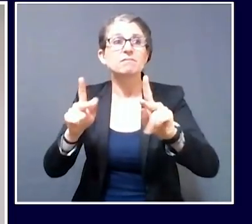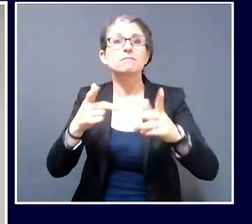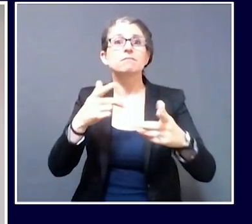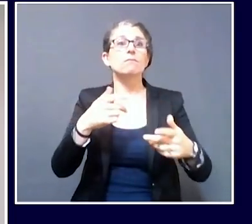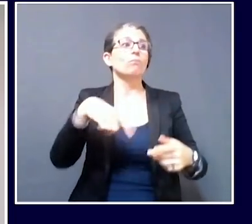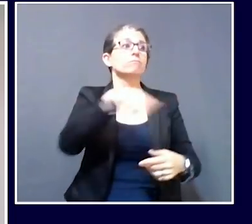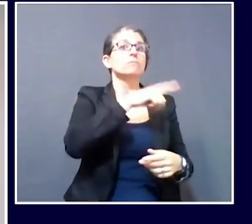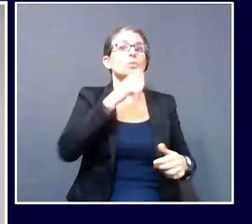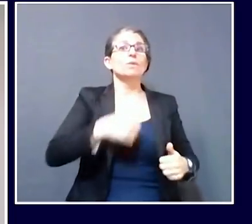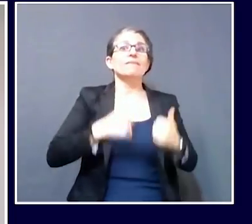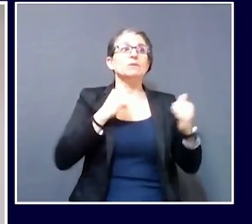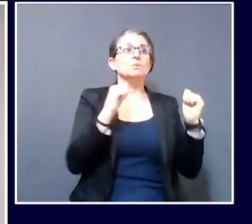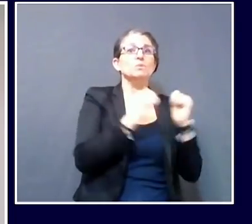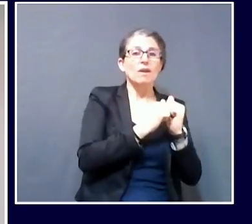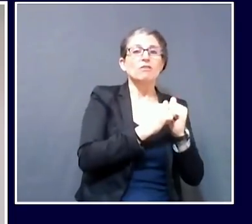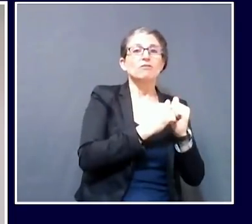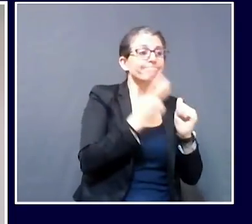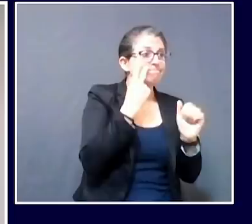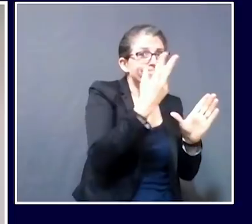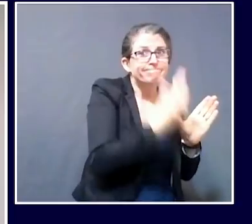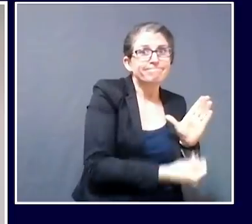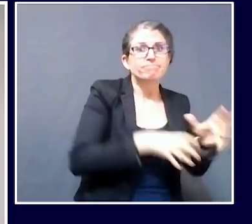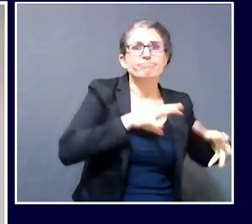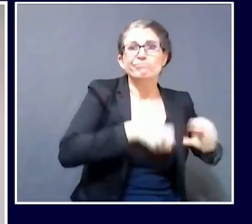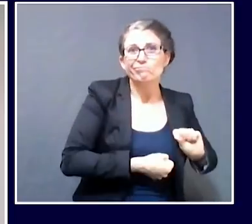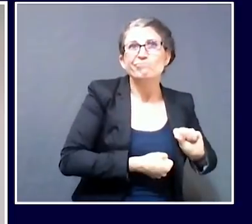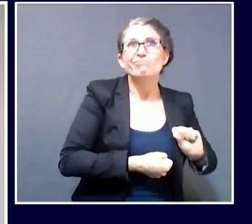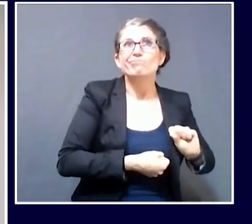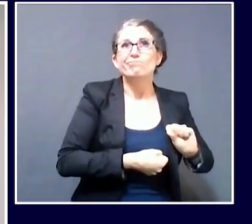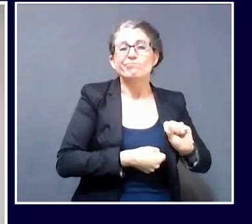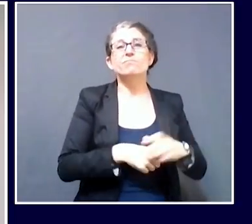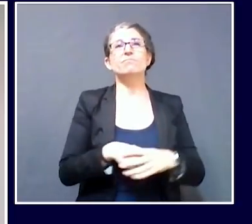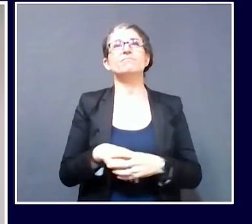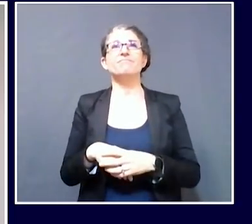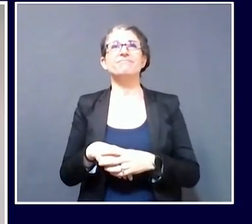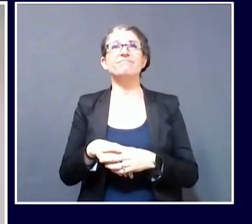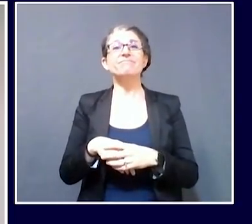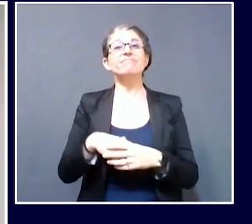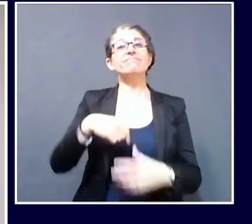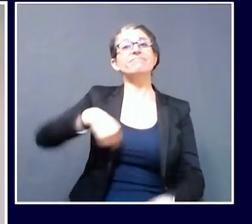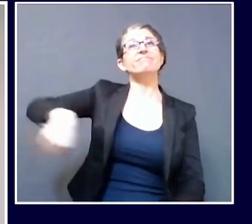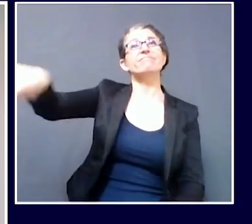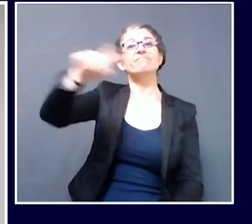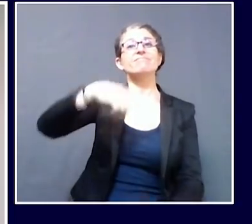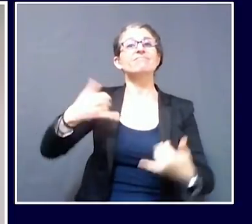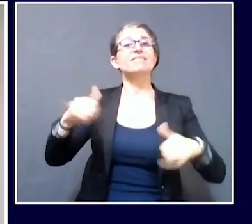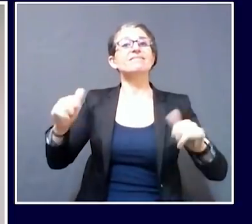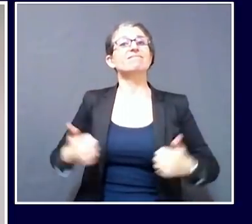grappling with the virus, we offer them nothing but the best in terms of their recovery and their health.